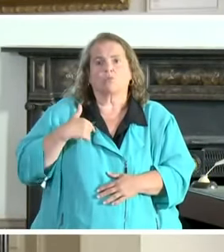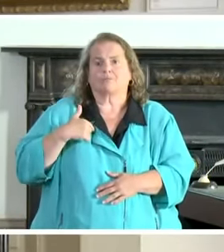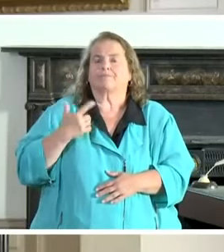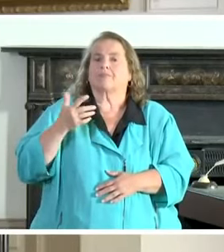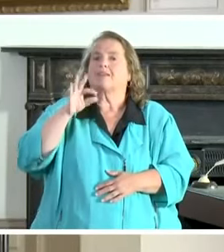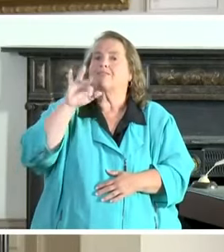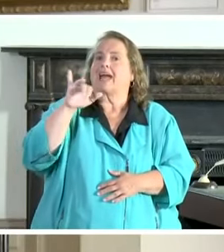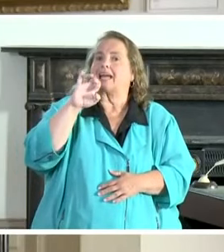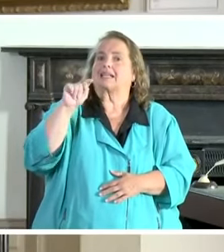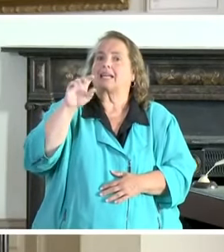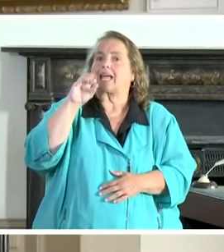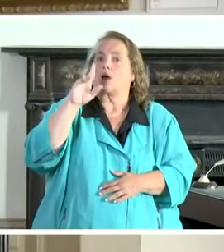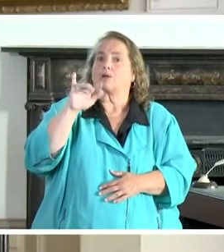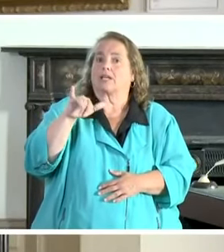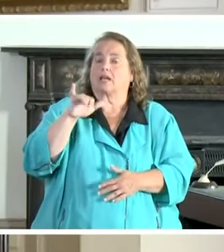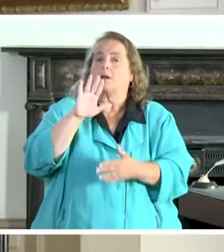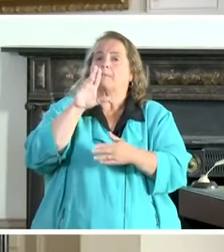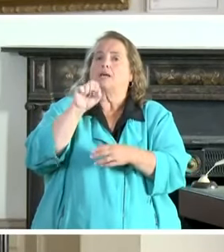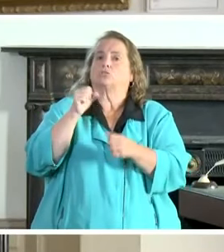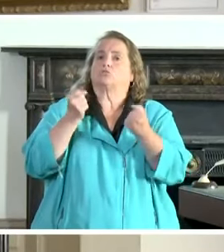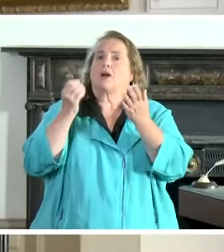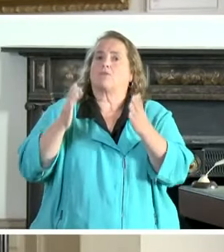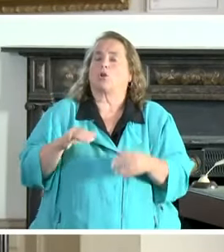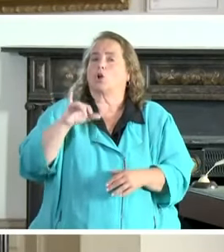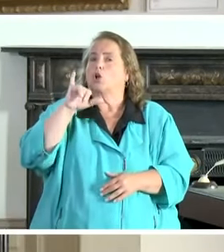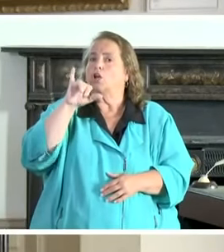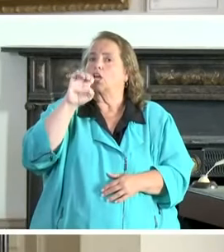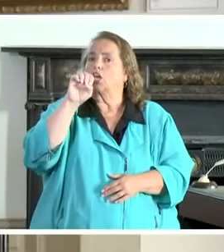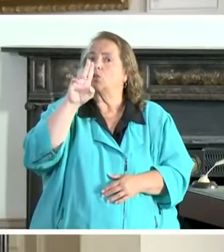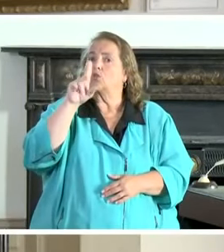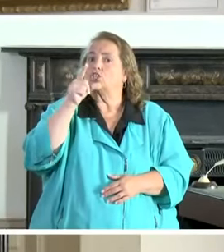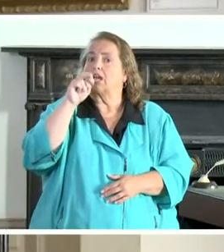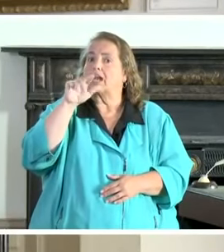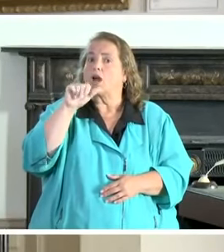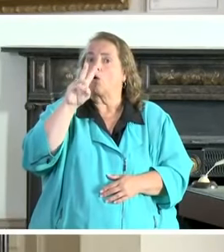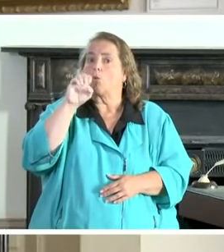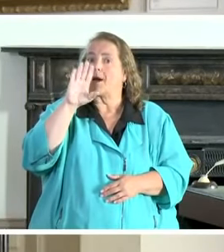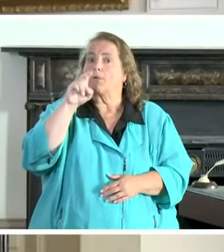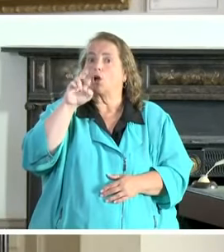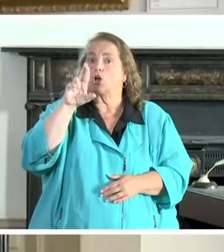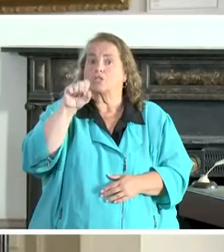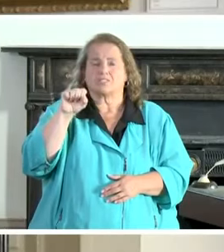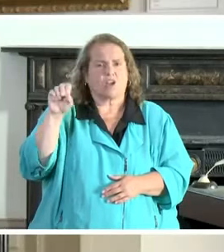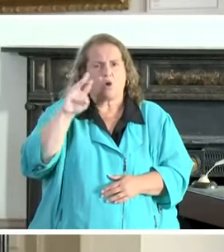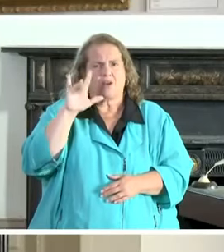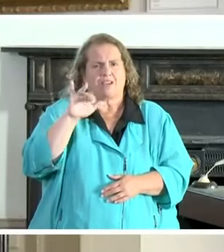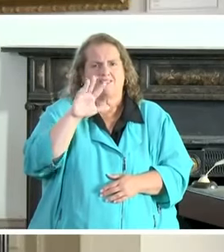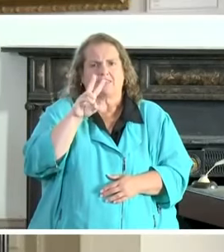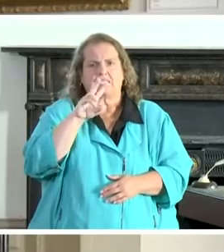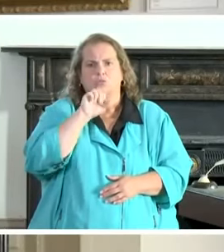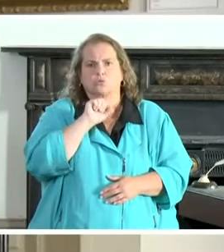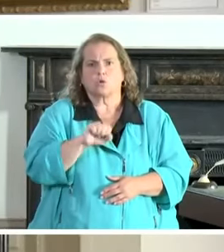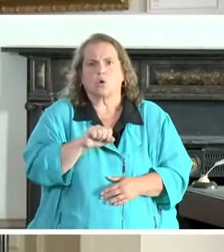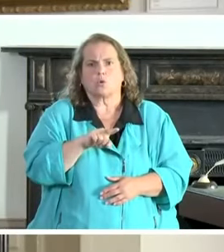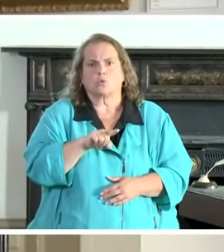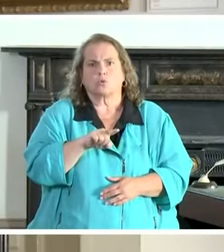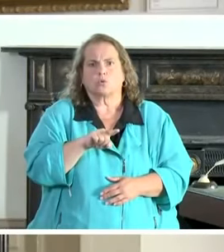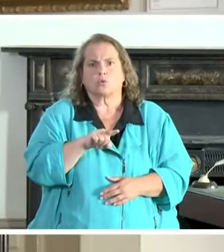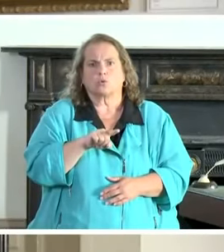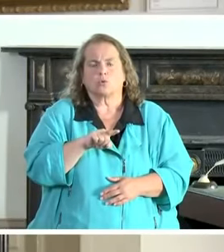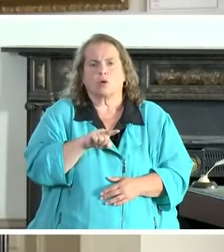bus driver, Eugenia Weathers, who was only 56 years old. And another 16 employees